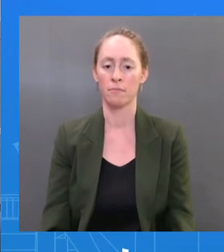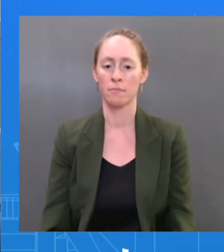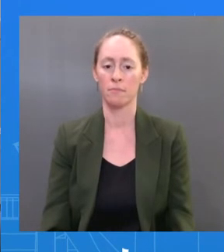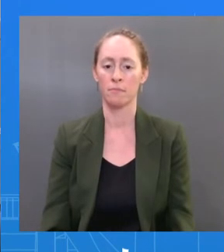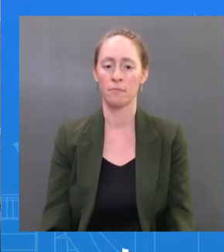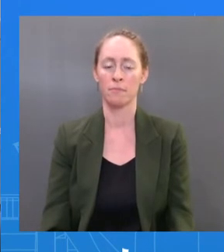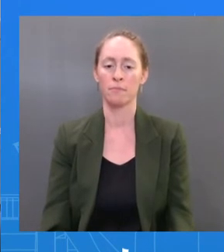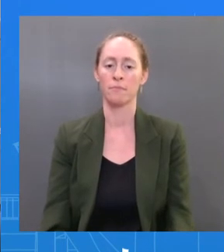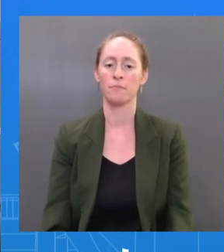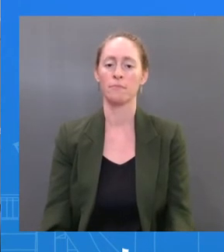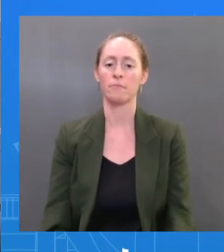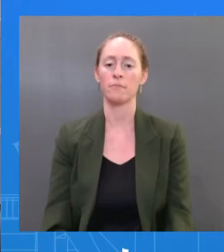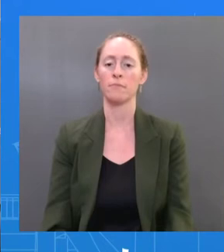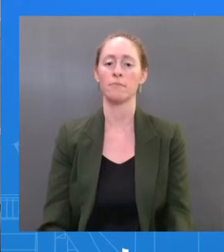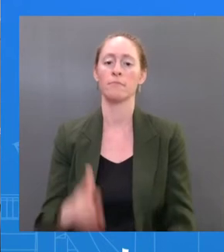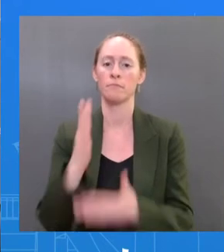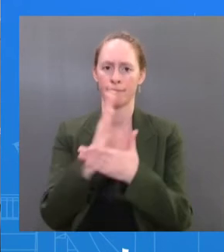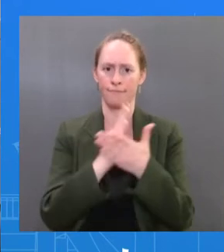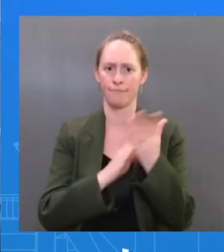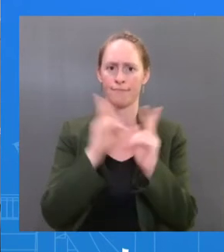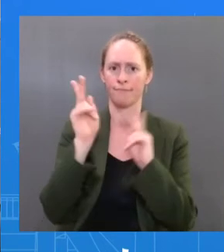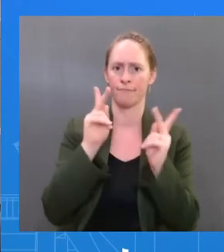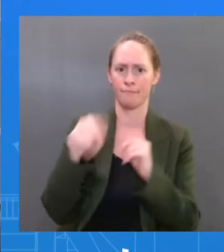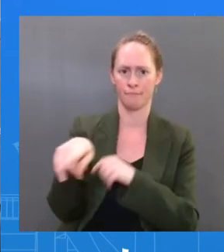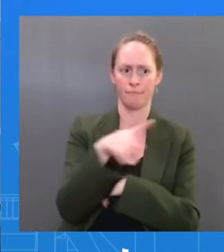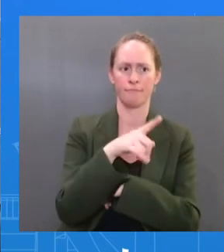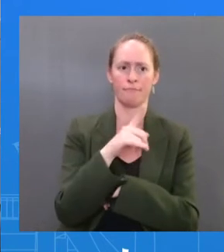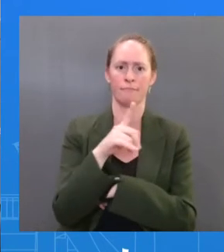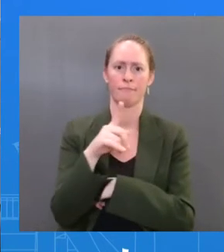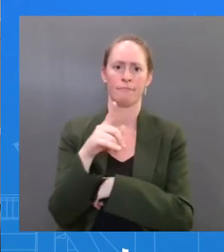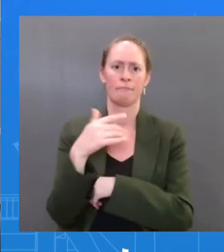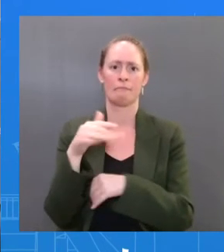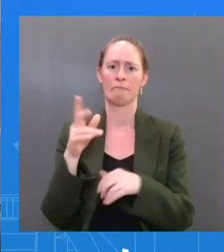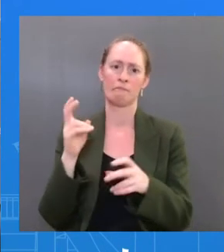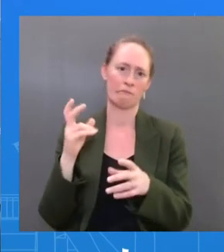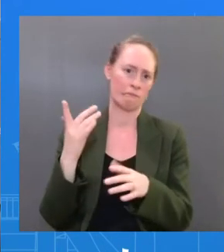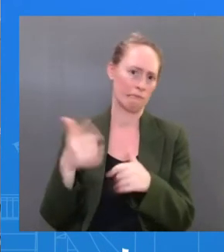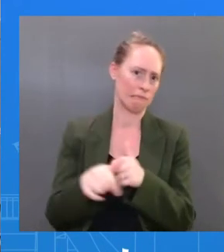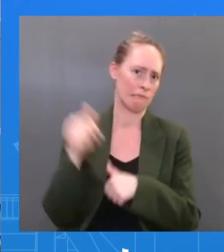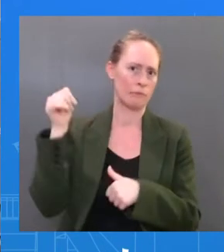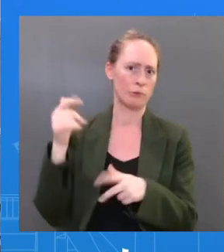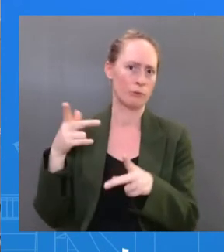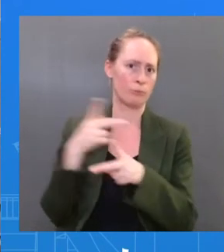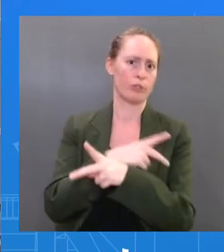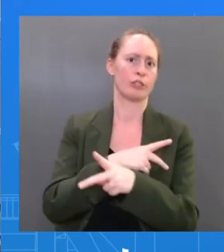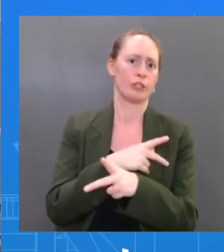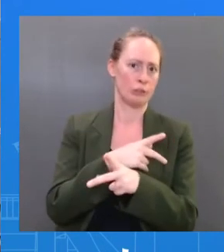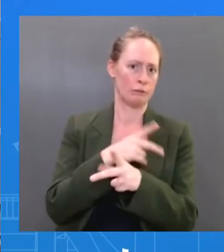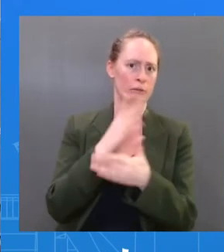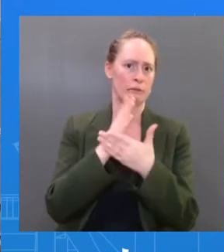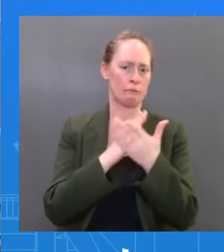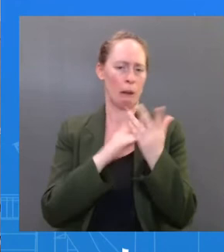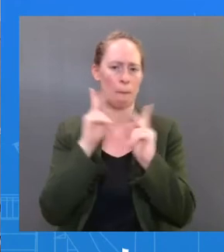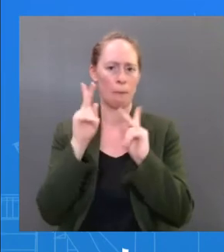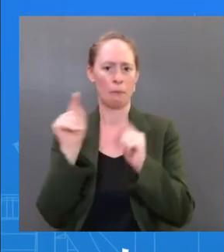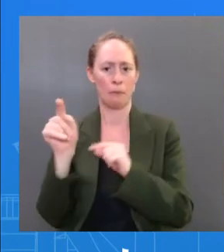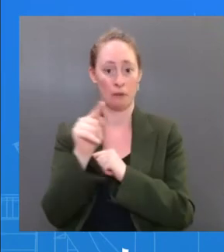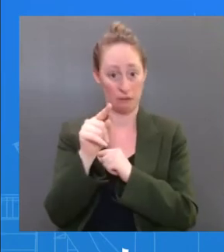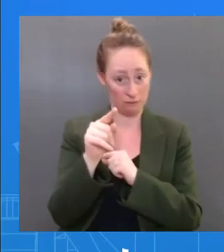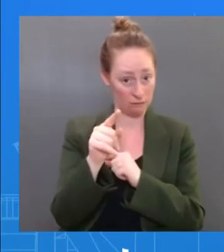underlying conditions or otherwise, is the President at high risk for progression to severe disease? Dr. So,